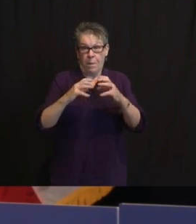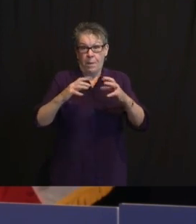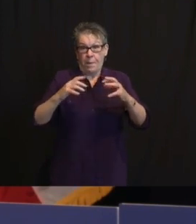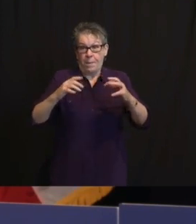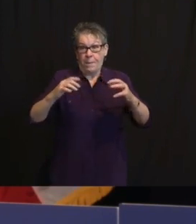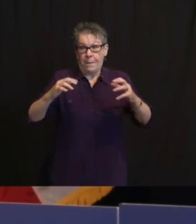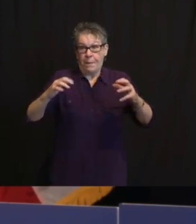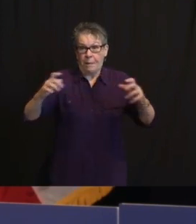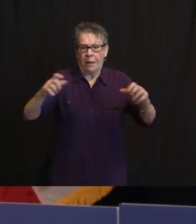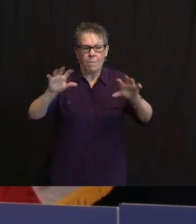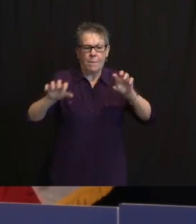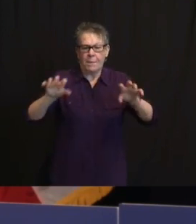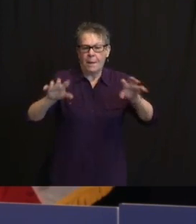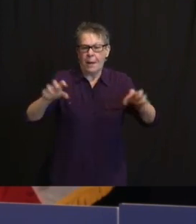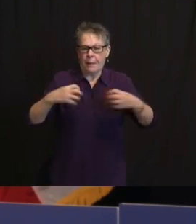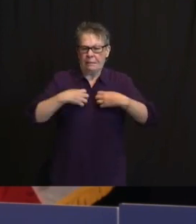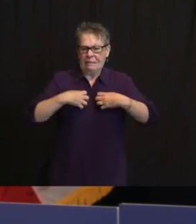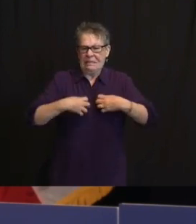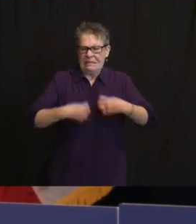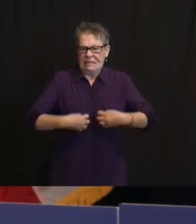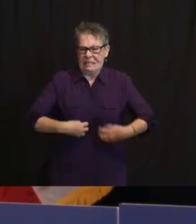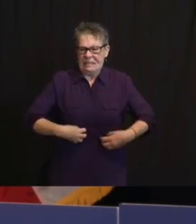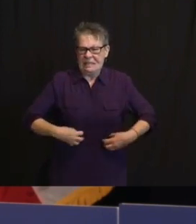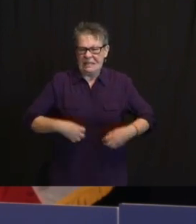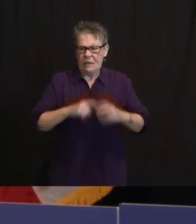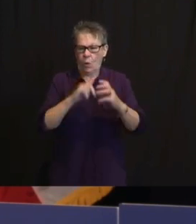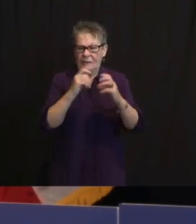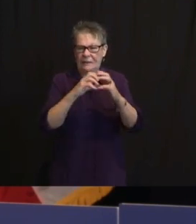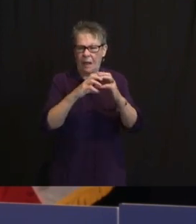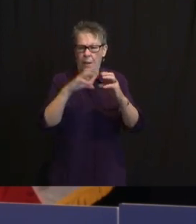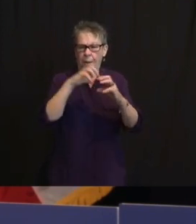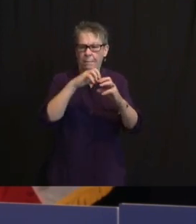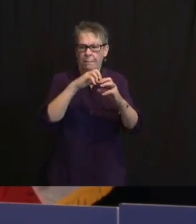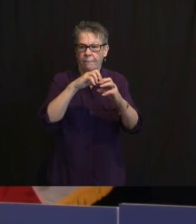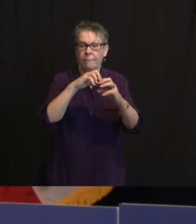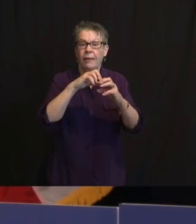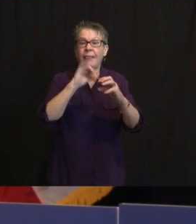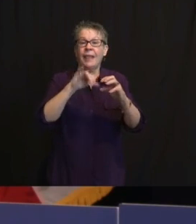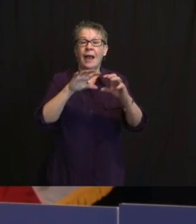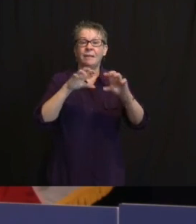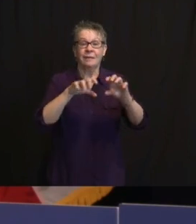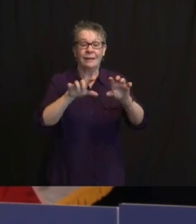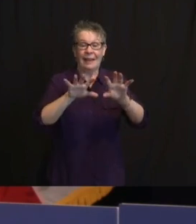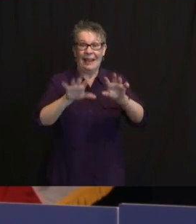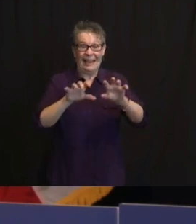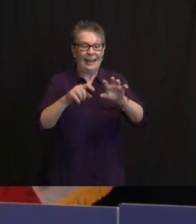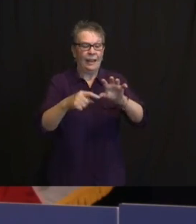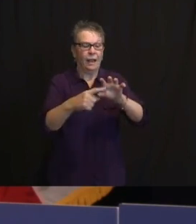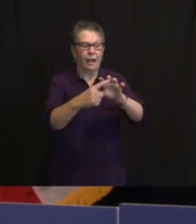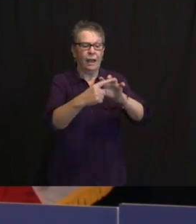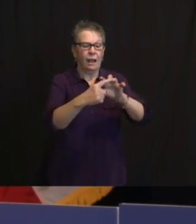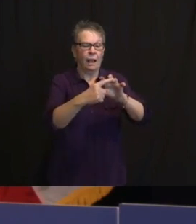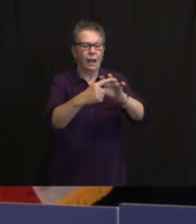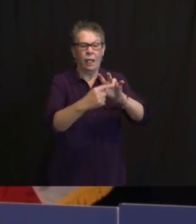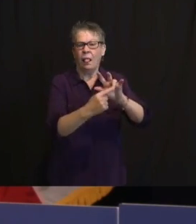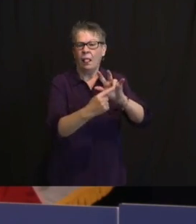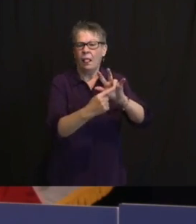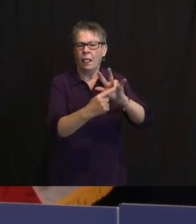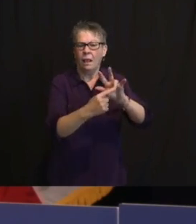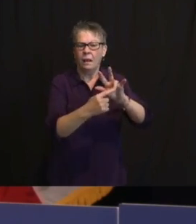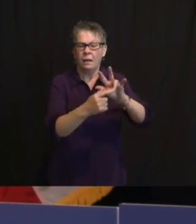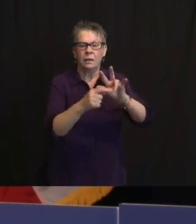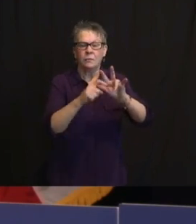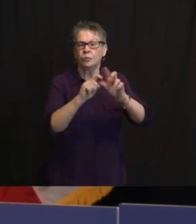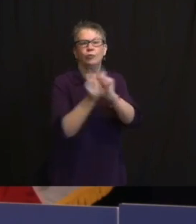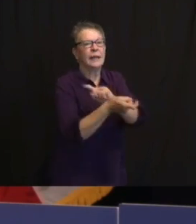CREATED, THERE ARE MINOR CHANGES, MINOR MUTATIONS. MY FINGERS MIGHT BE CHANGING A LITTLE BIT, SIDES ARE GETTING A TINY BIT SMALLER, A TINY BIT BIGGER. IT DOESN'T REALLY